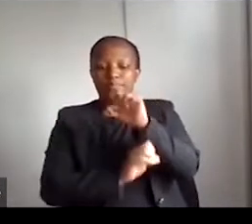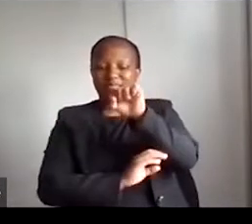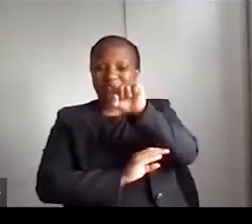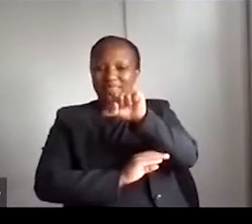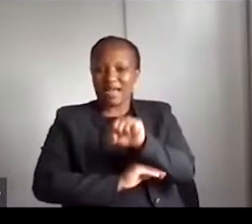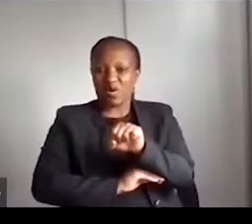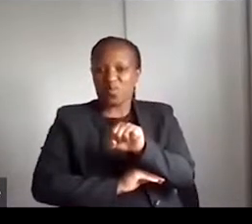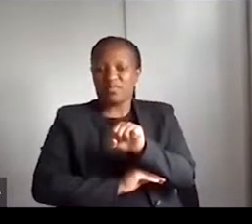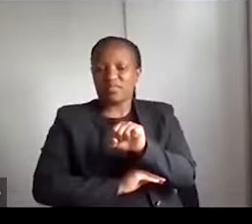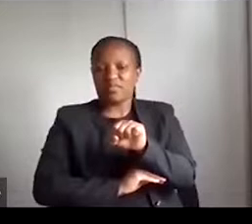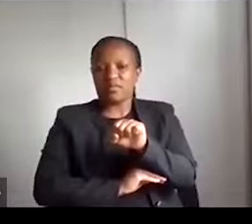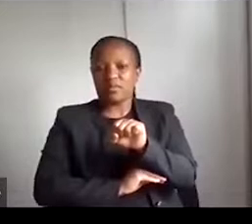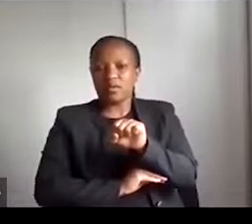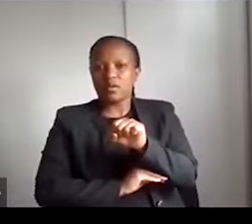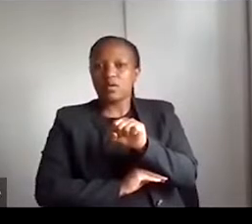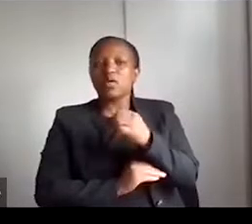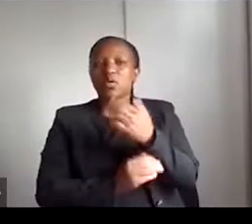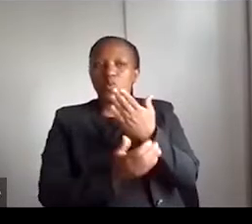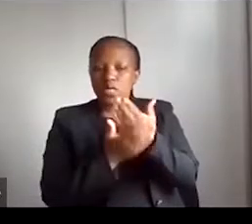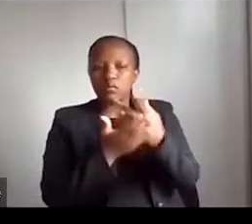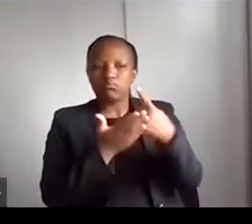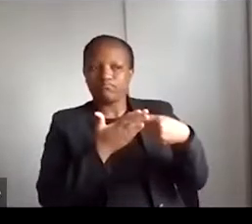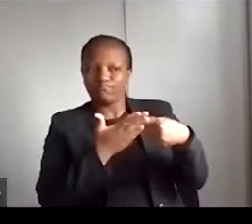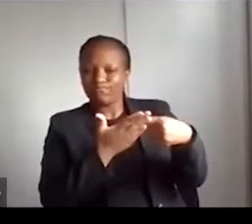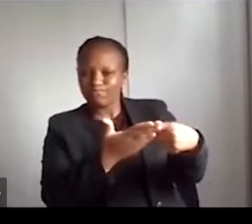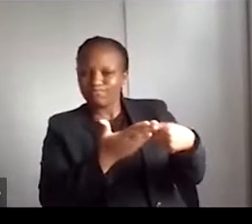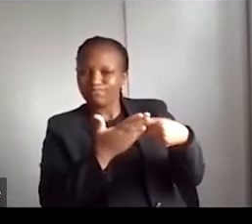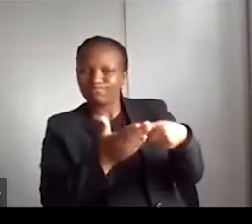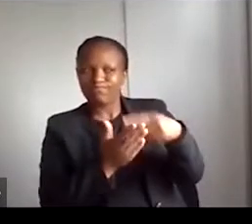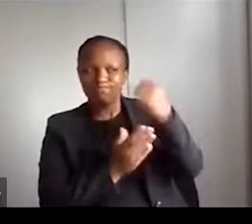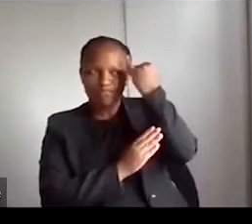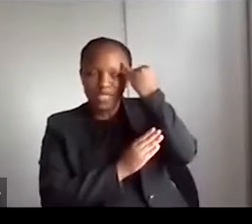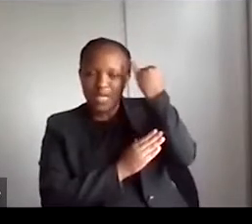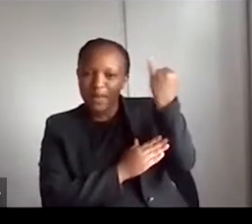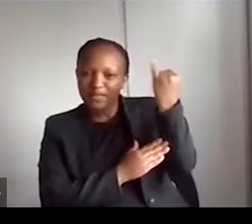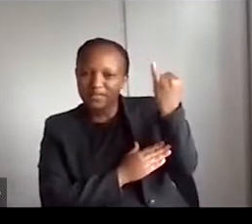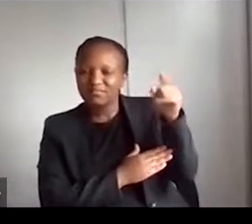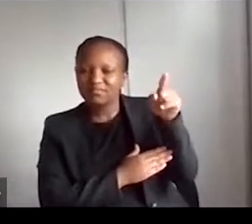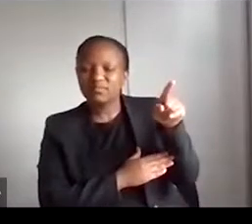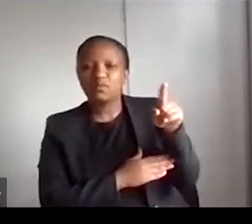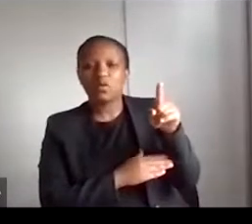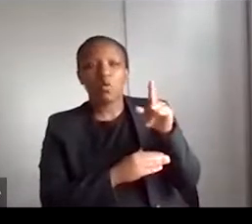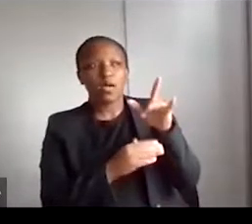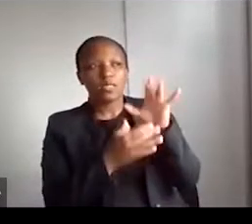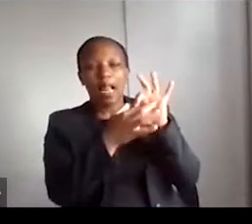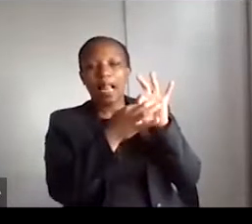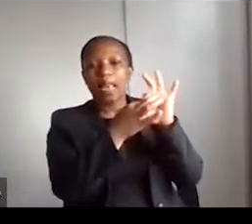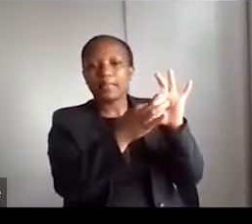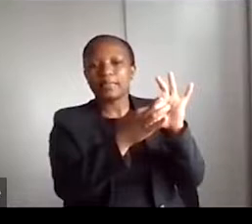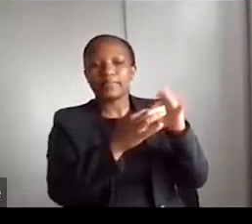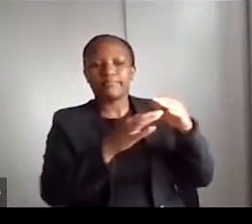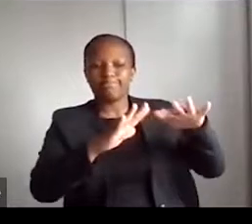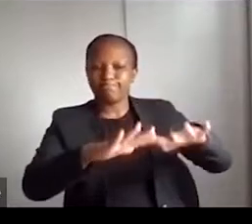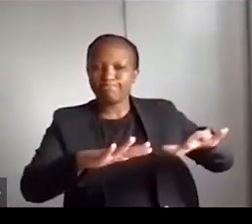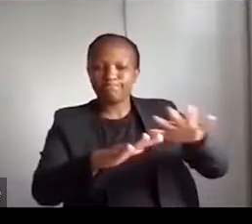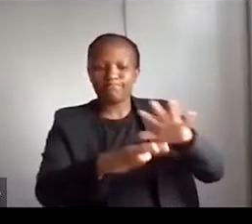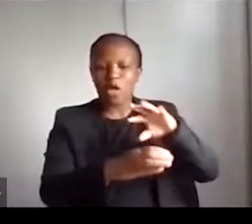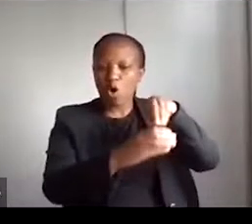imaginative discussions that speak to our specific context, but also